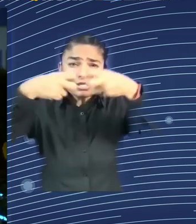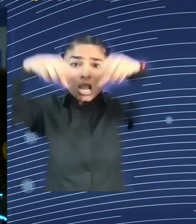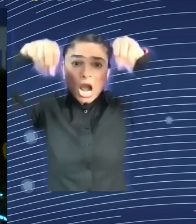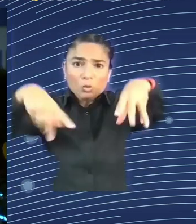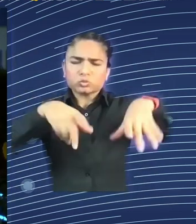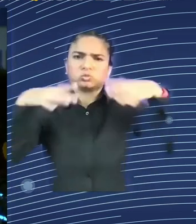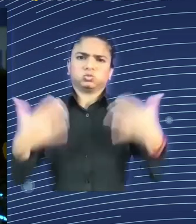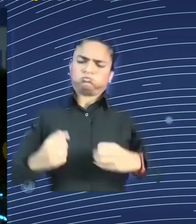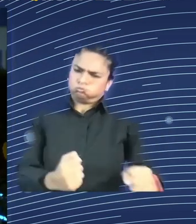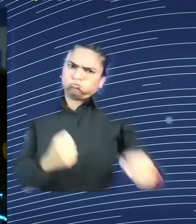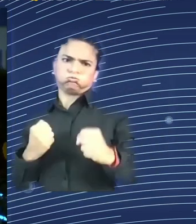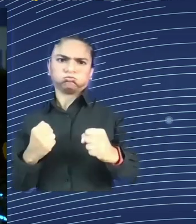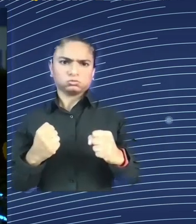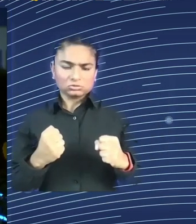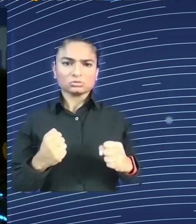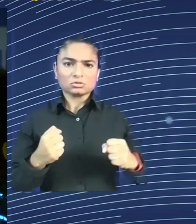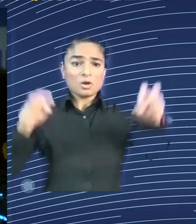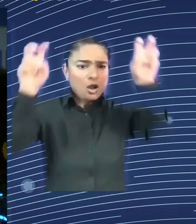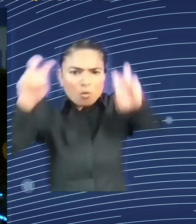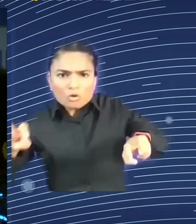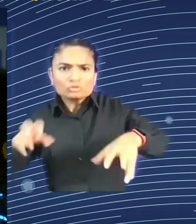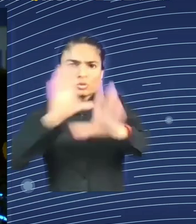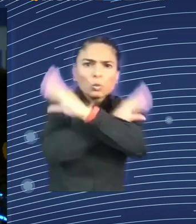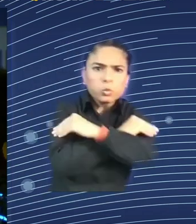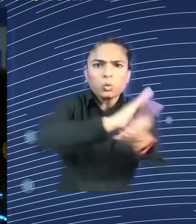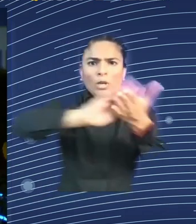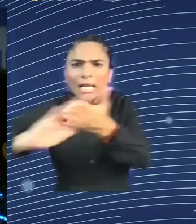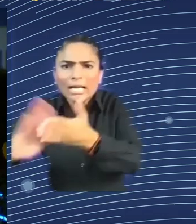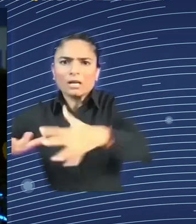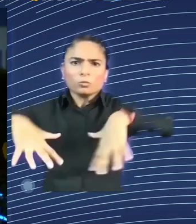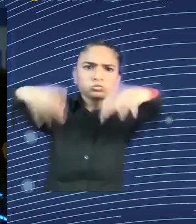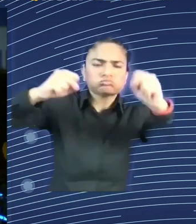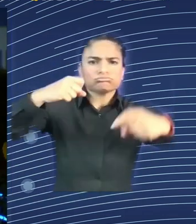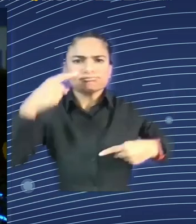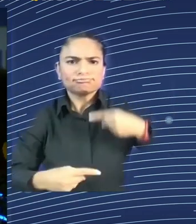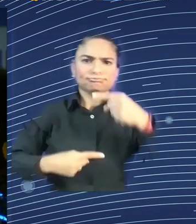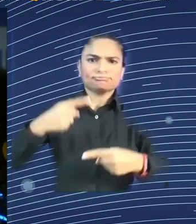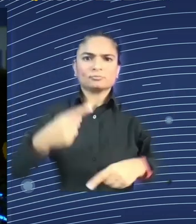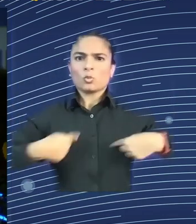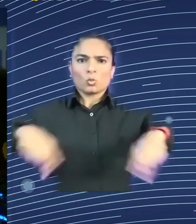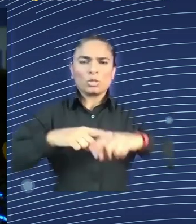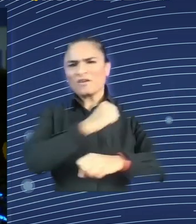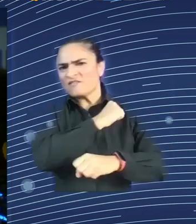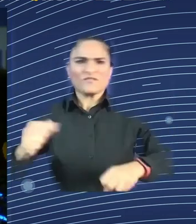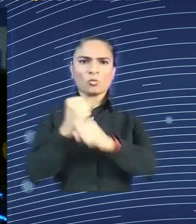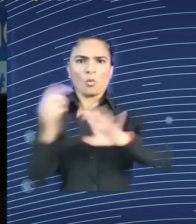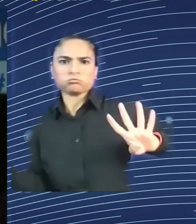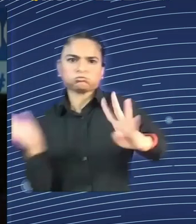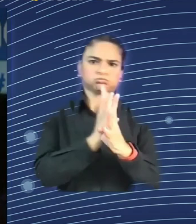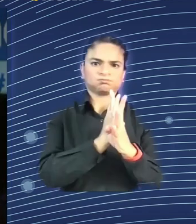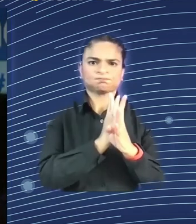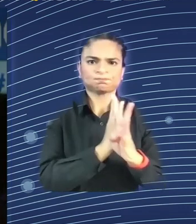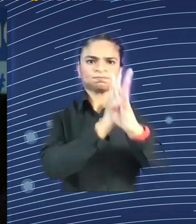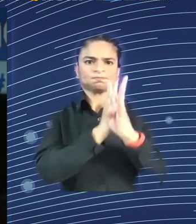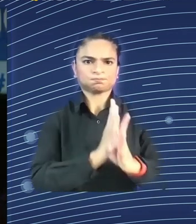factory. And, that's when Henry Ford made his reputation. He invented the assembly line, basically. I've